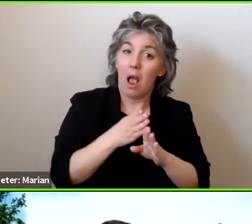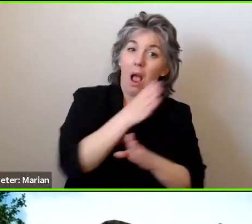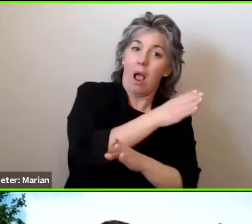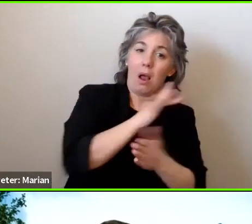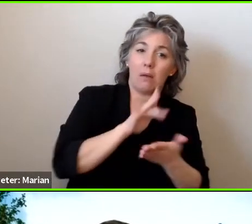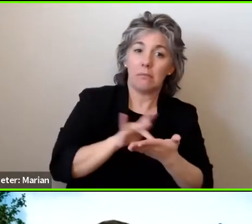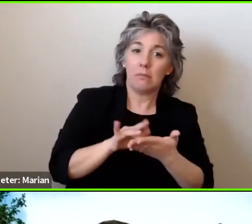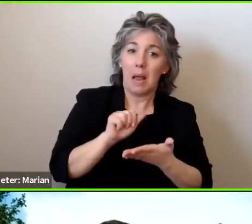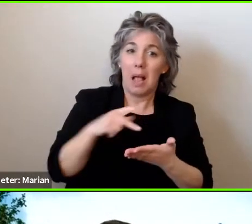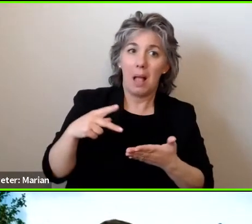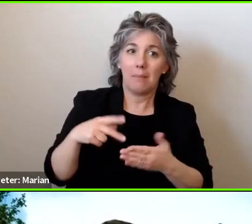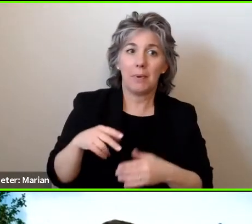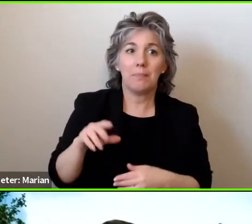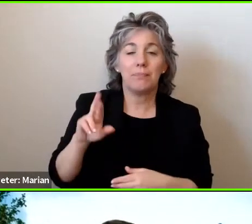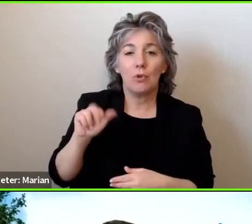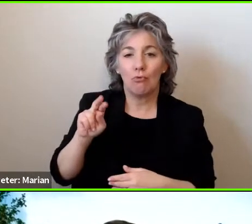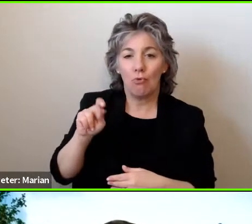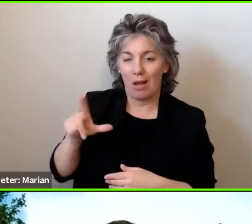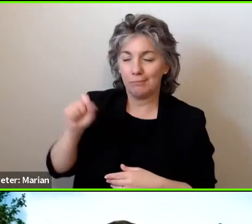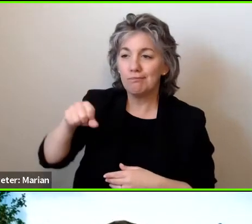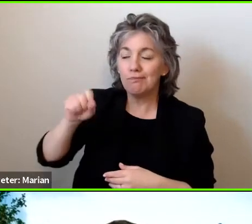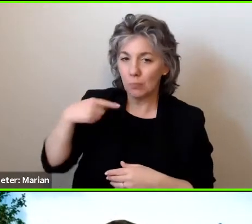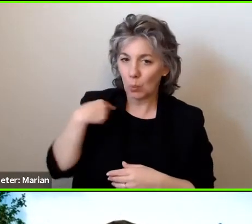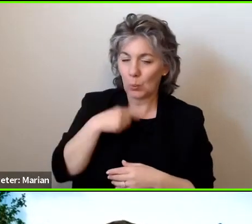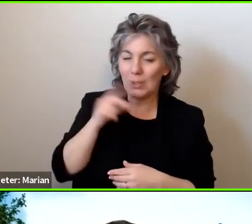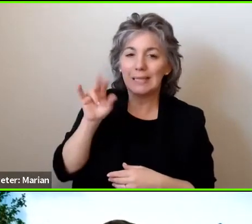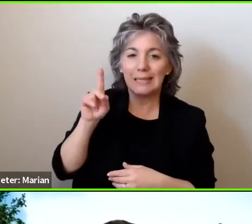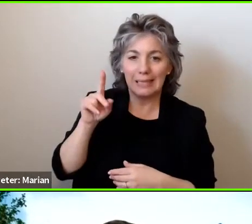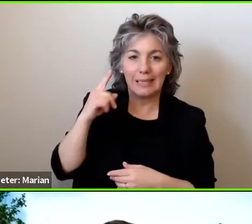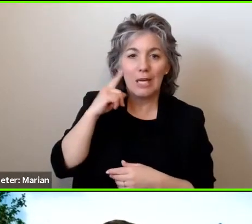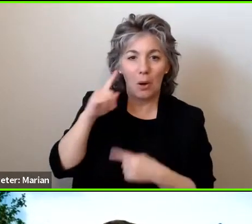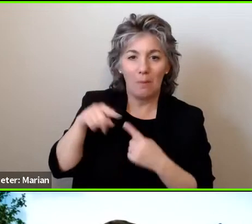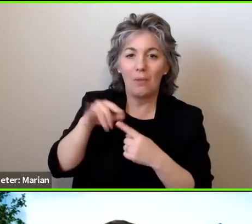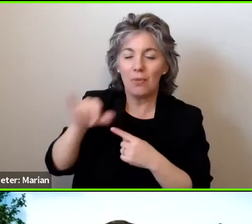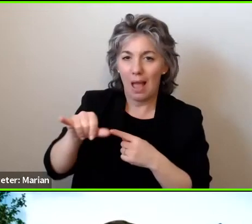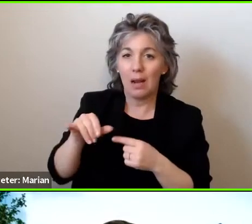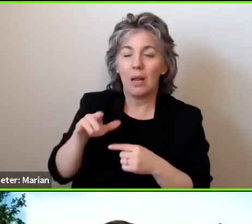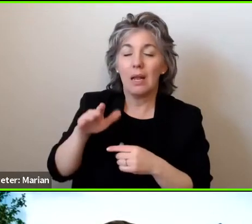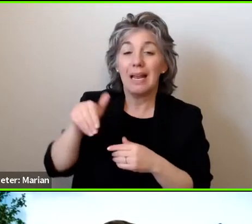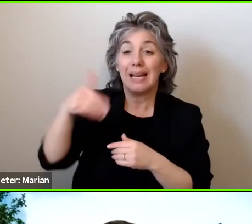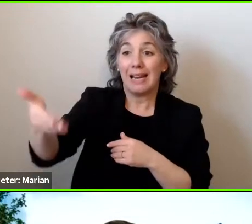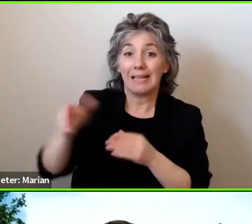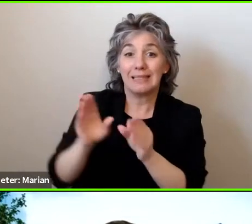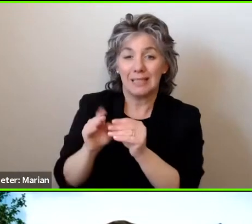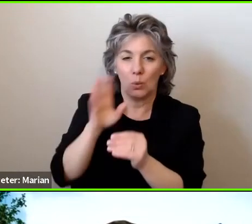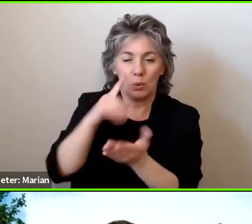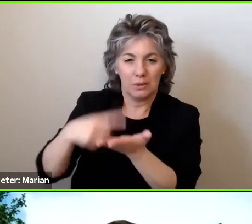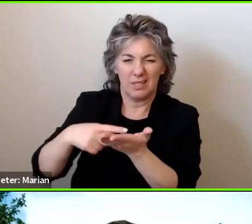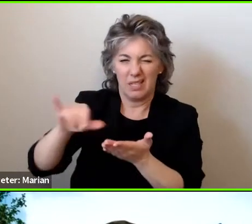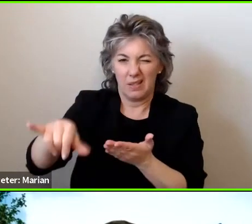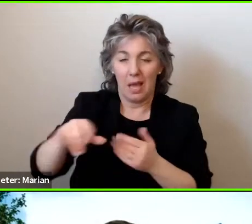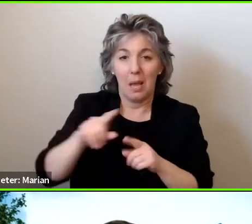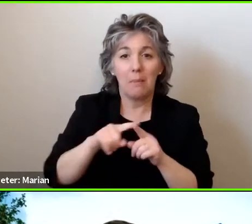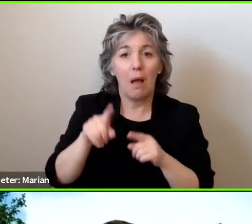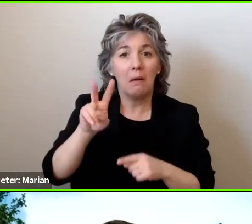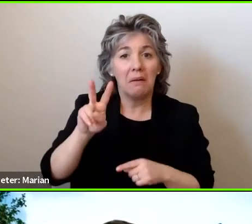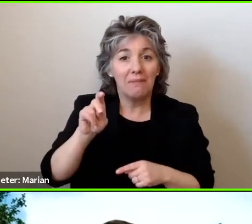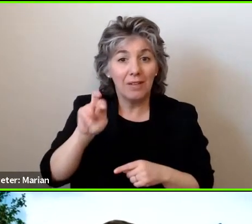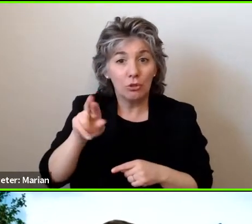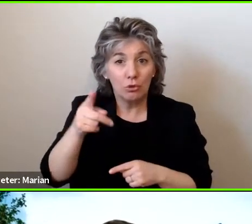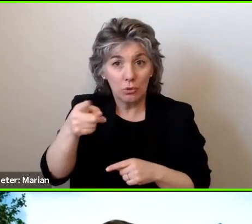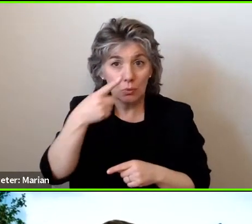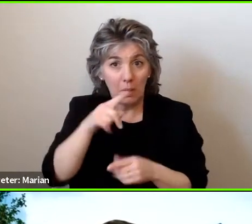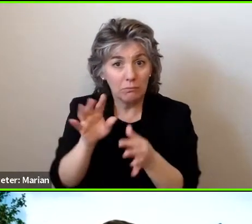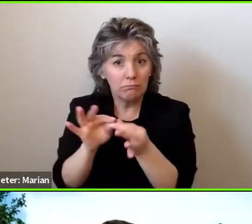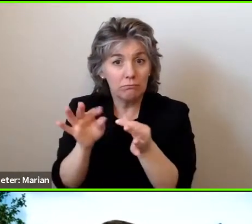something that we've heard a lot about, and I believe you'll hear more about that in session two. But I also wanted to give Victor a chance to respond to